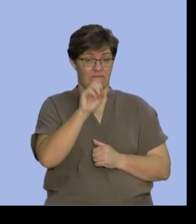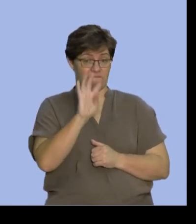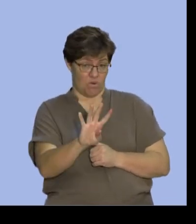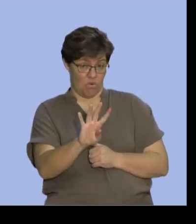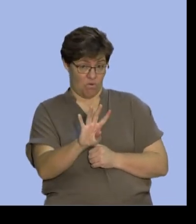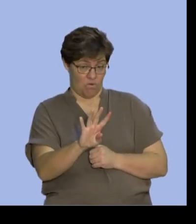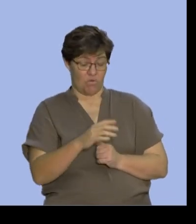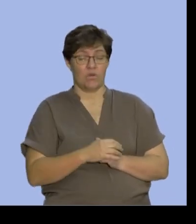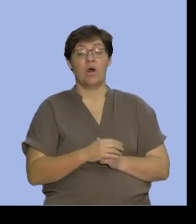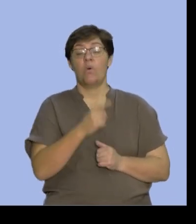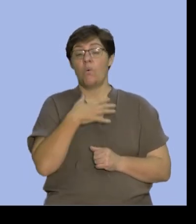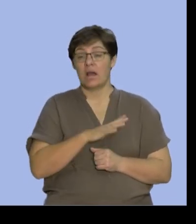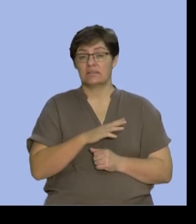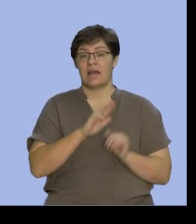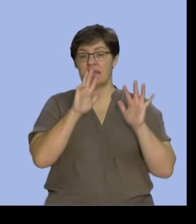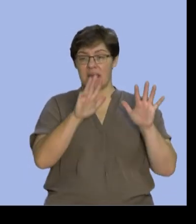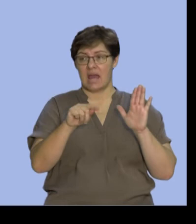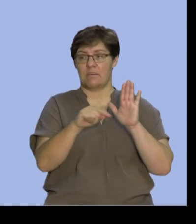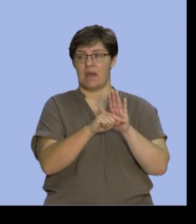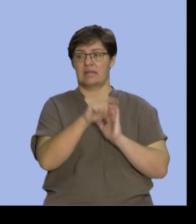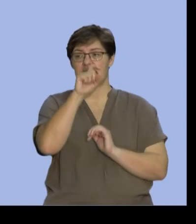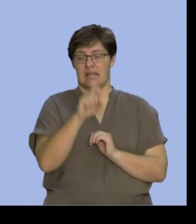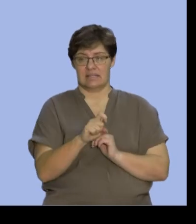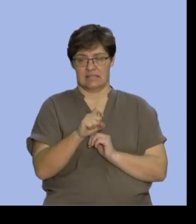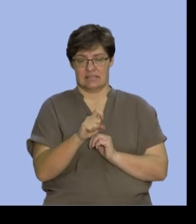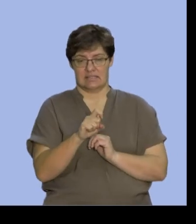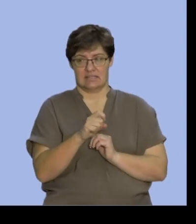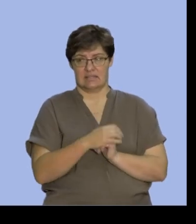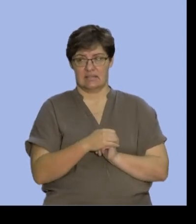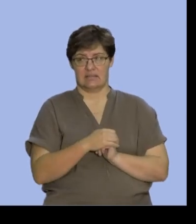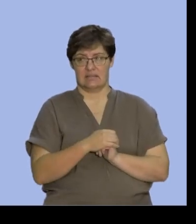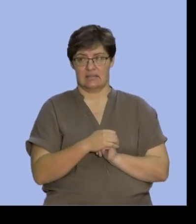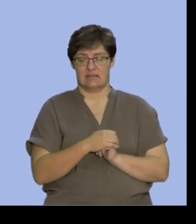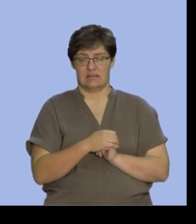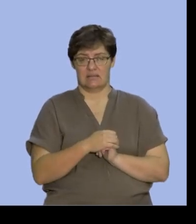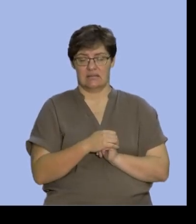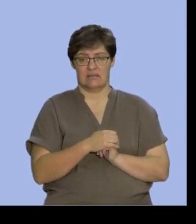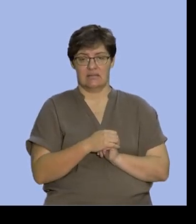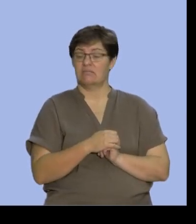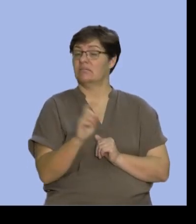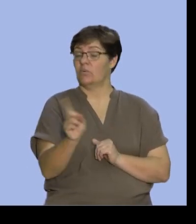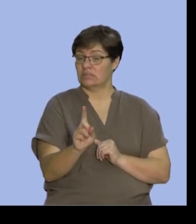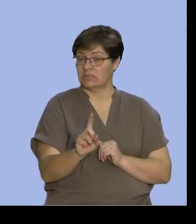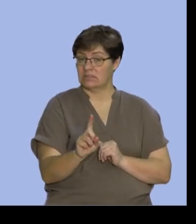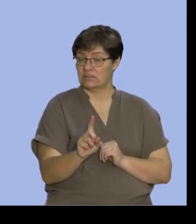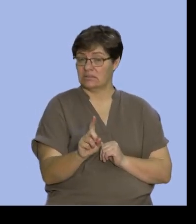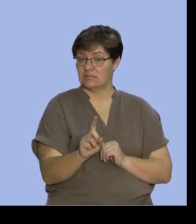find 9 minus X which is going to be what that is. We want to be able to find out what 9 minus